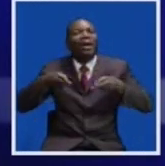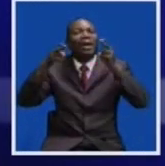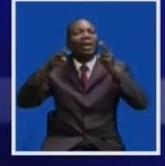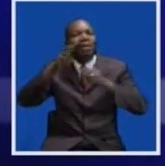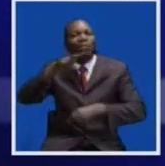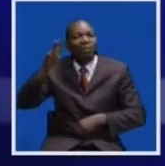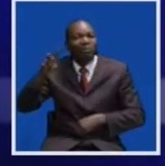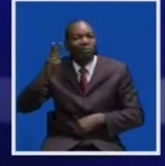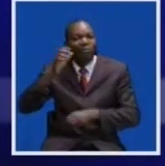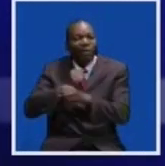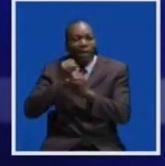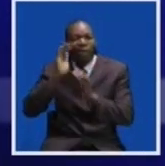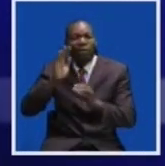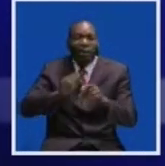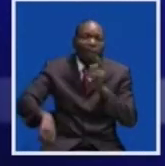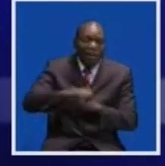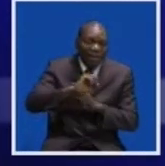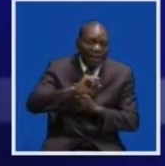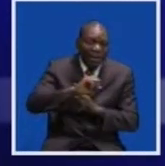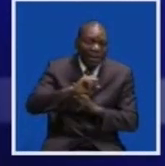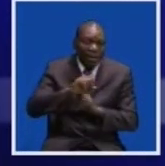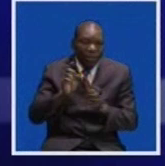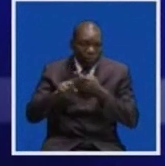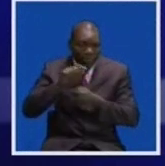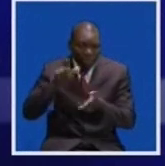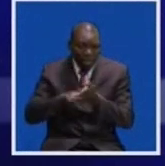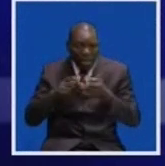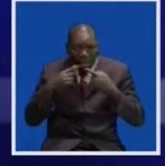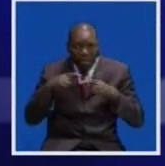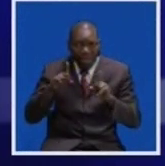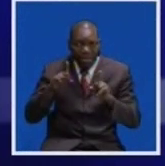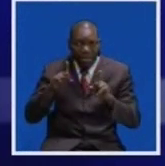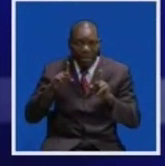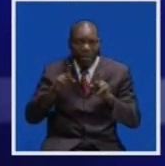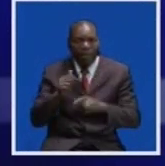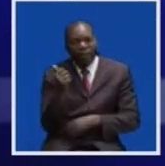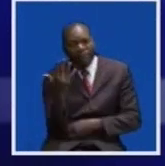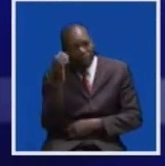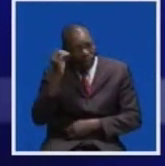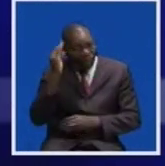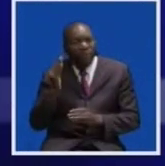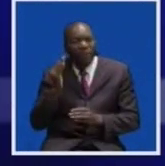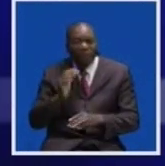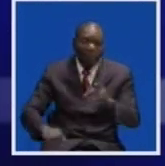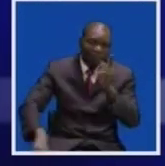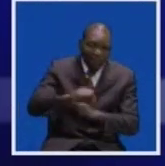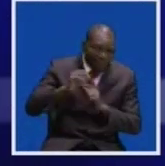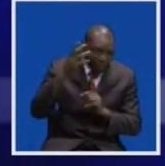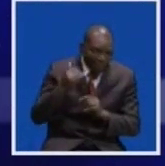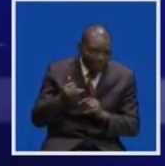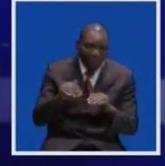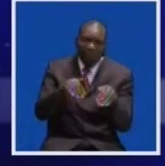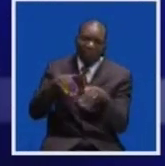22. Mr. Kampfer said at a media briefing in Osohaku today that the commission also dismissed 15 officers for late coming,